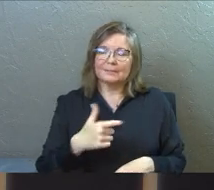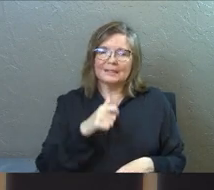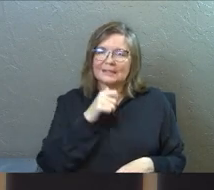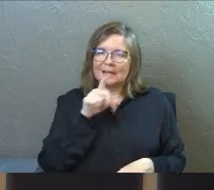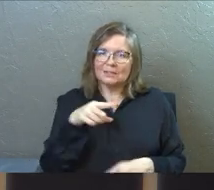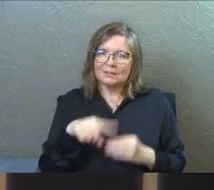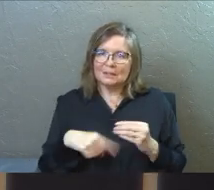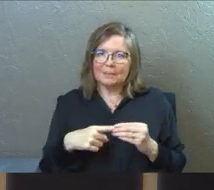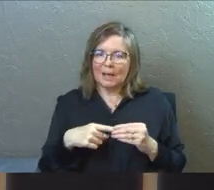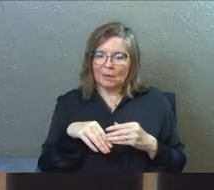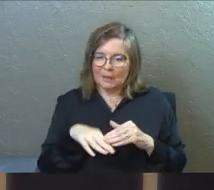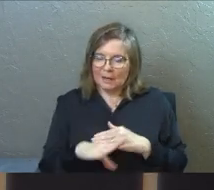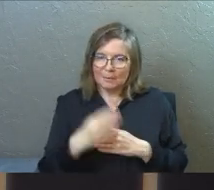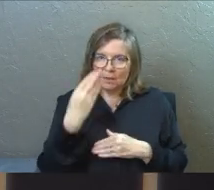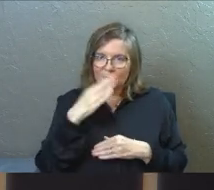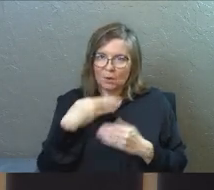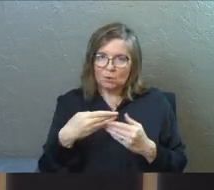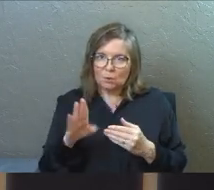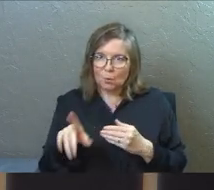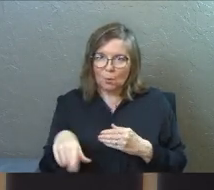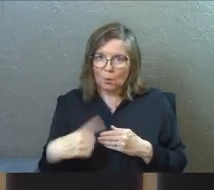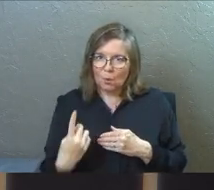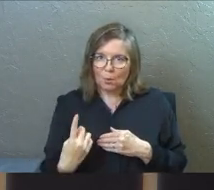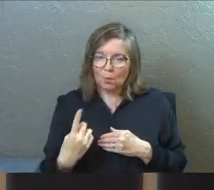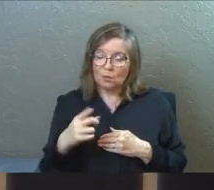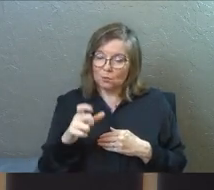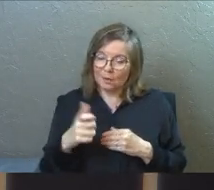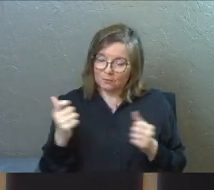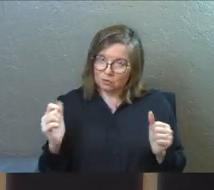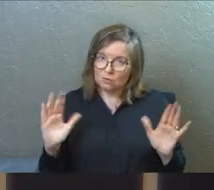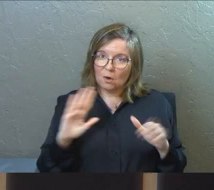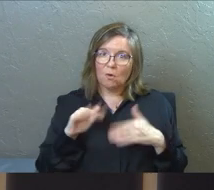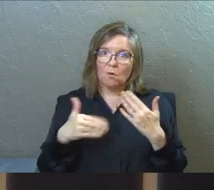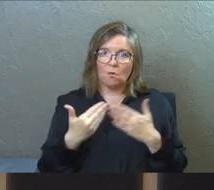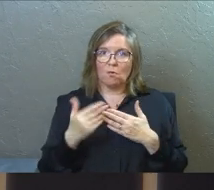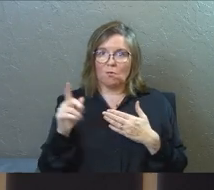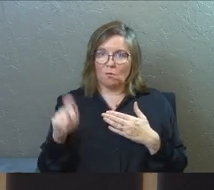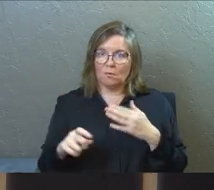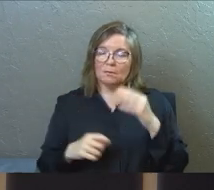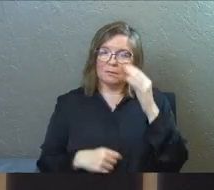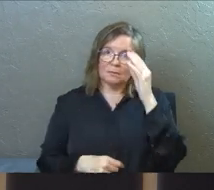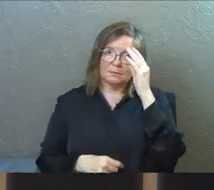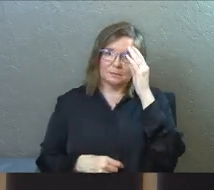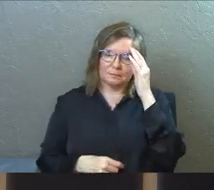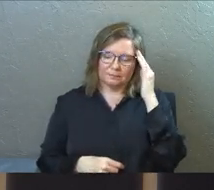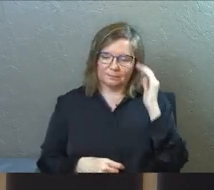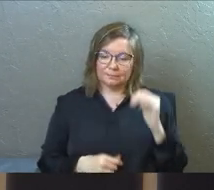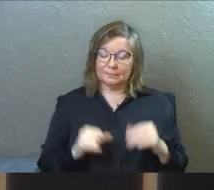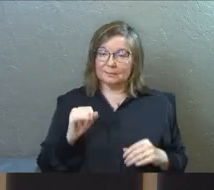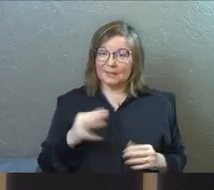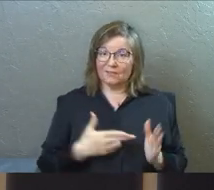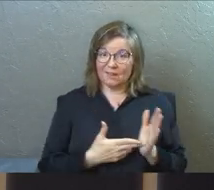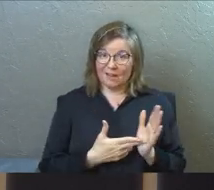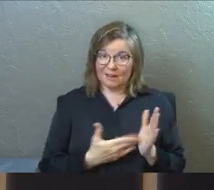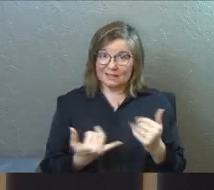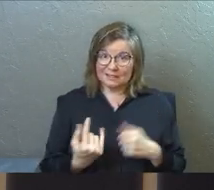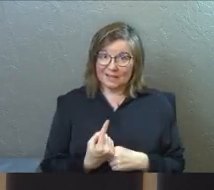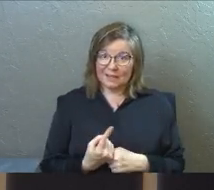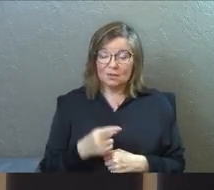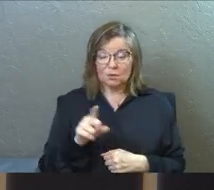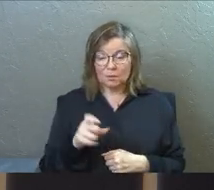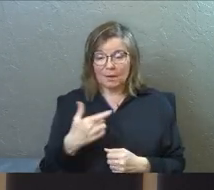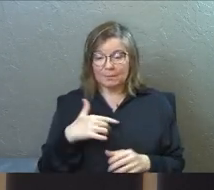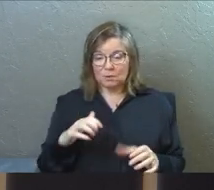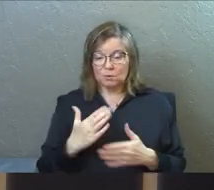it's not just about letting him in the front door. You've got to surrender all of it. And if you're honest here today,